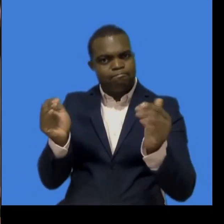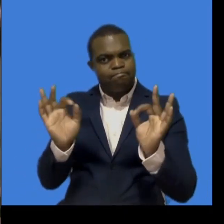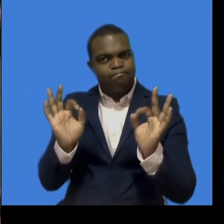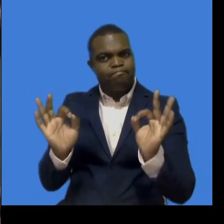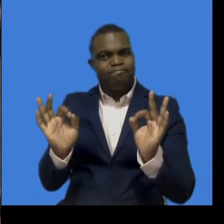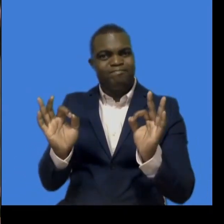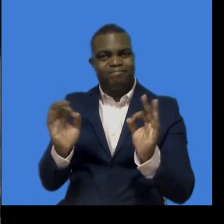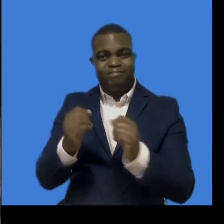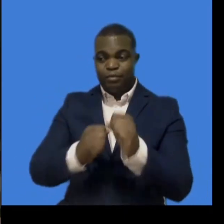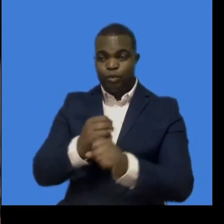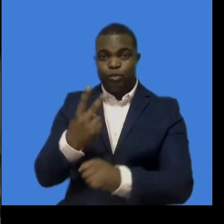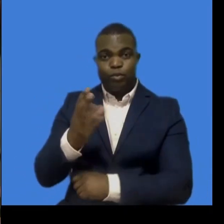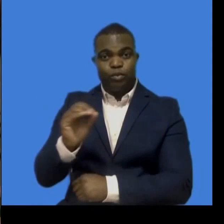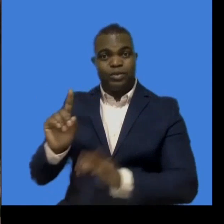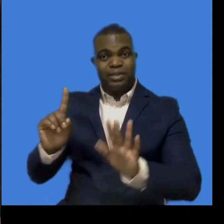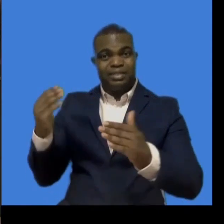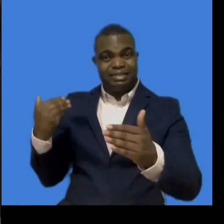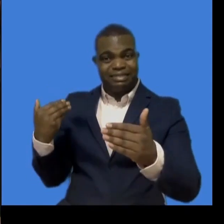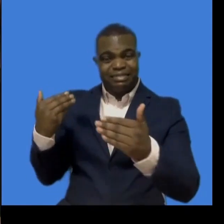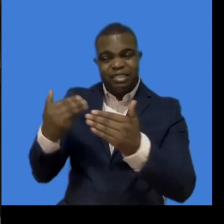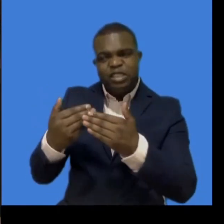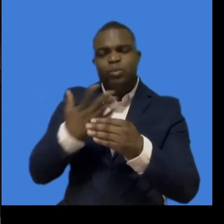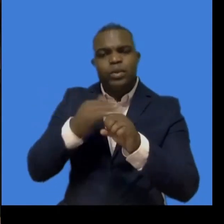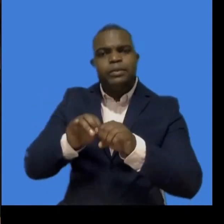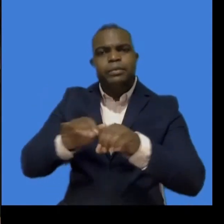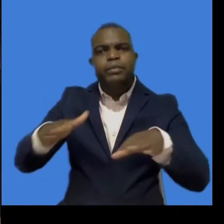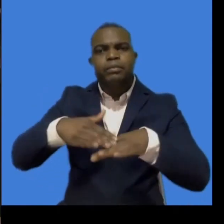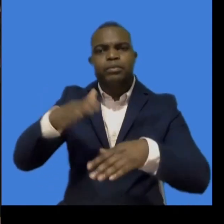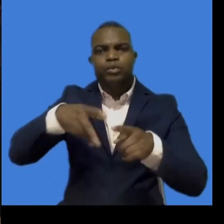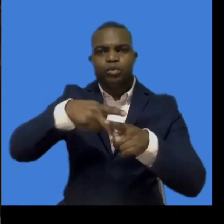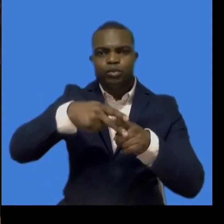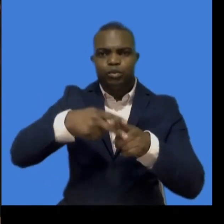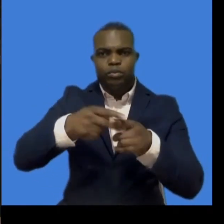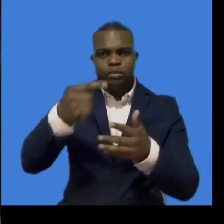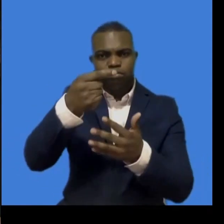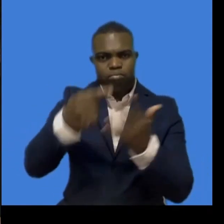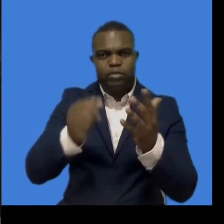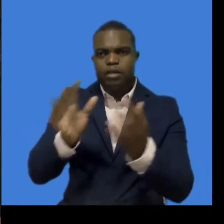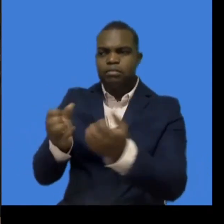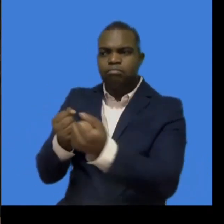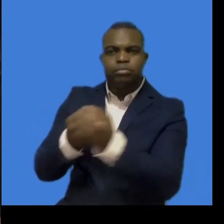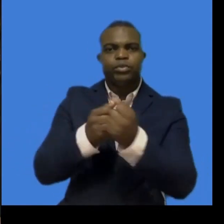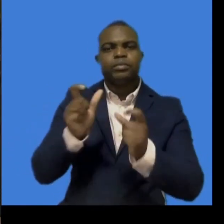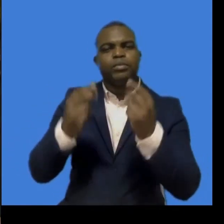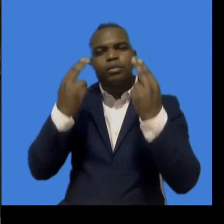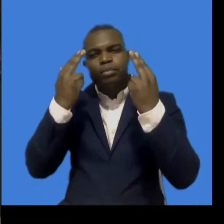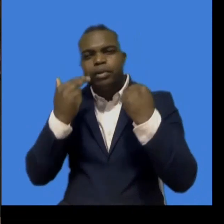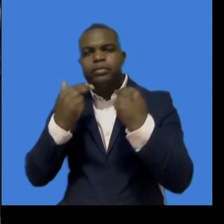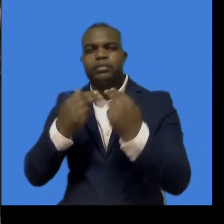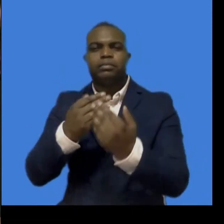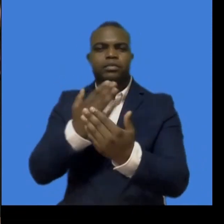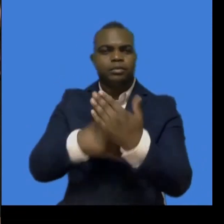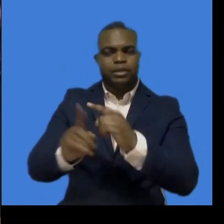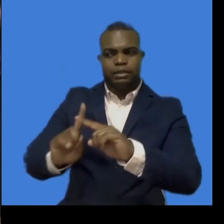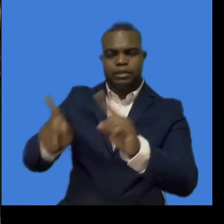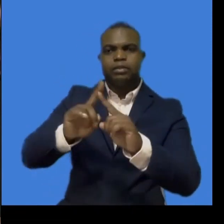Sri Lanka in 2017. The Sign Language Bill has been drafted for the rights of the deaf